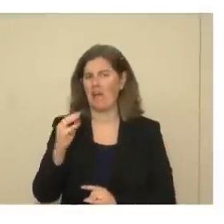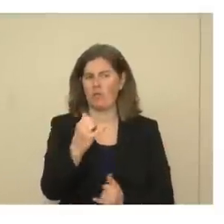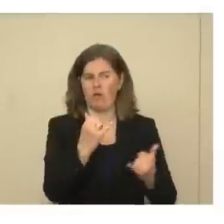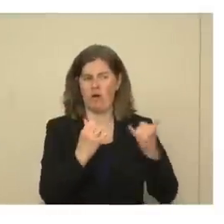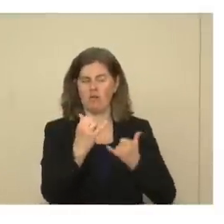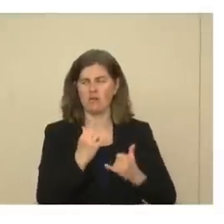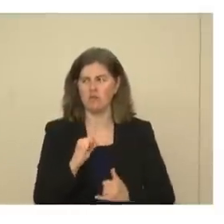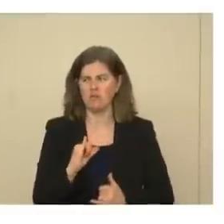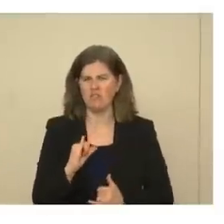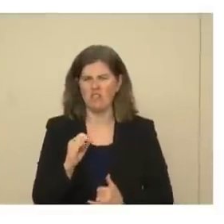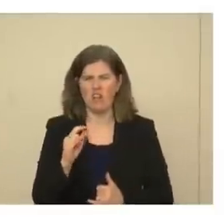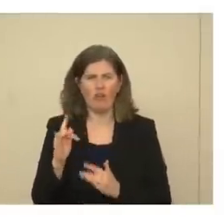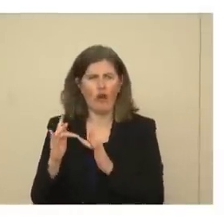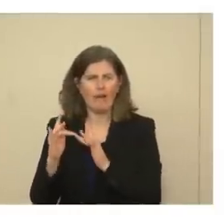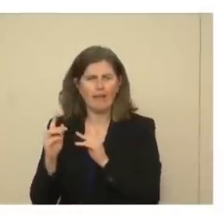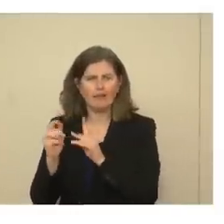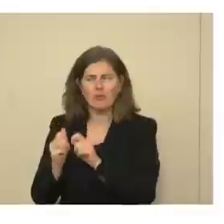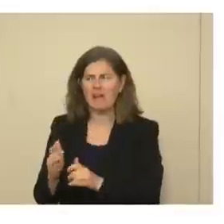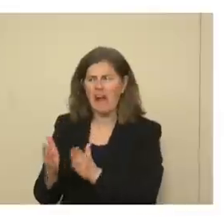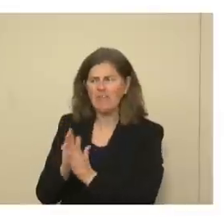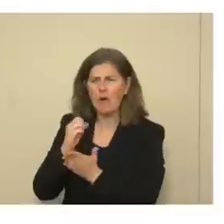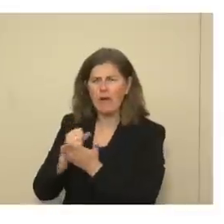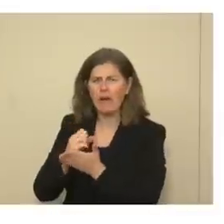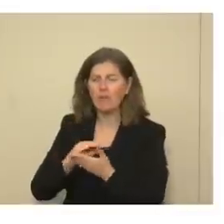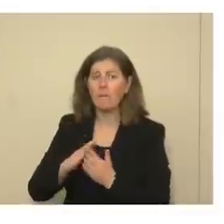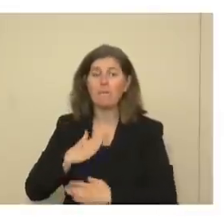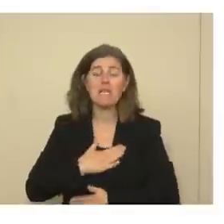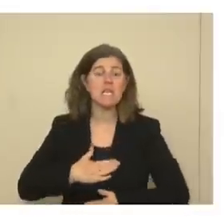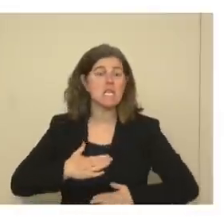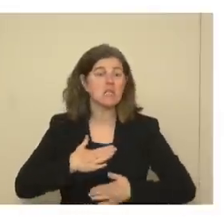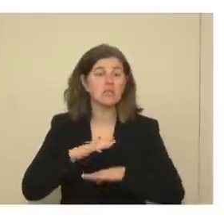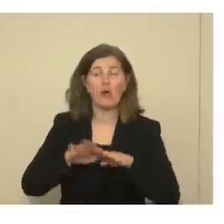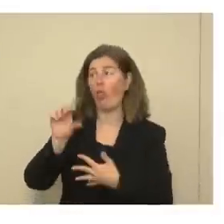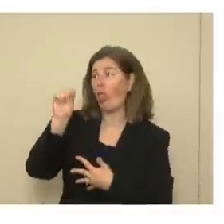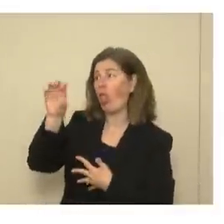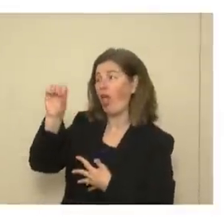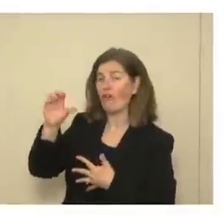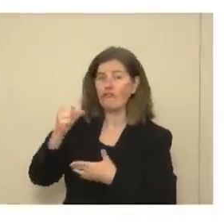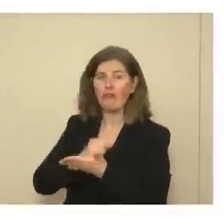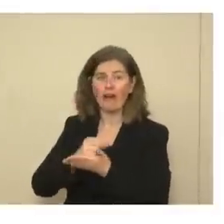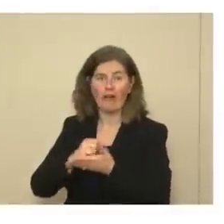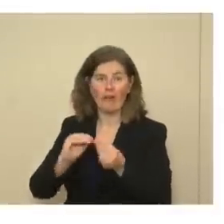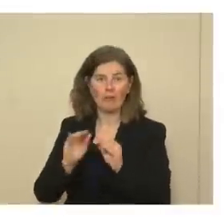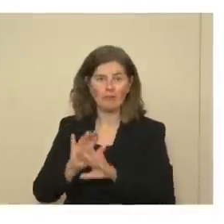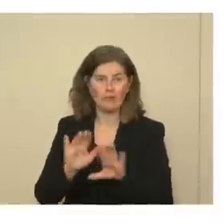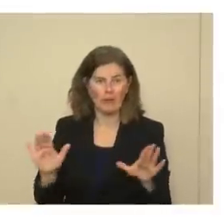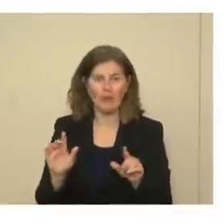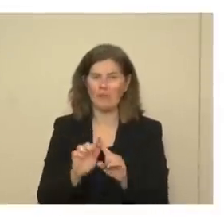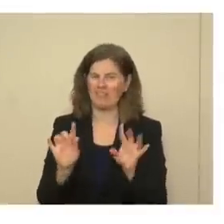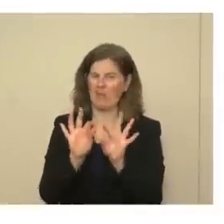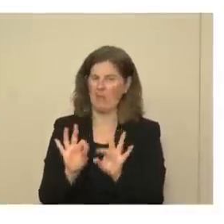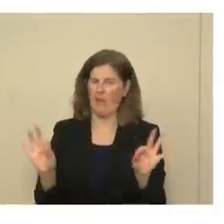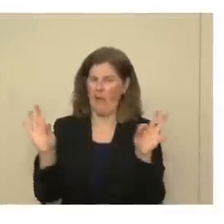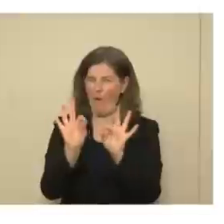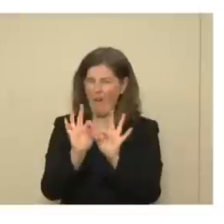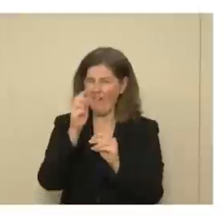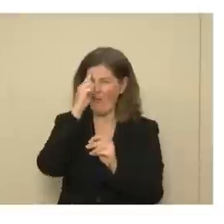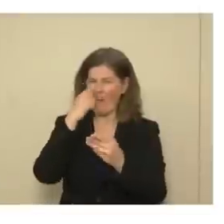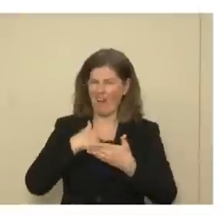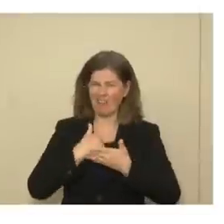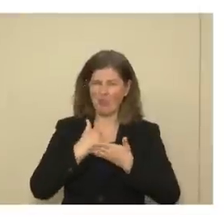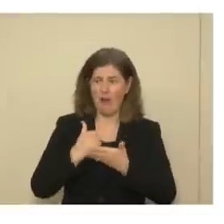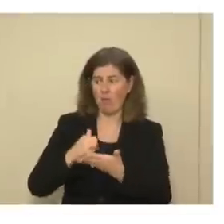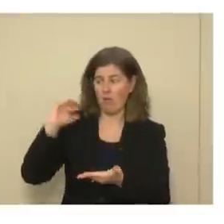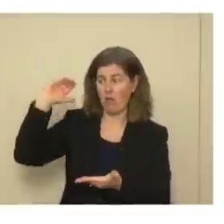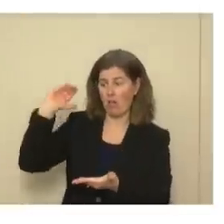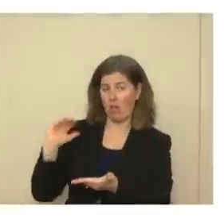asking for credit card numbers, so please do not give that up. But this is really the key, not only to our driving the case